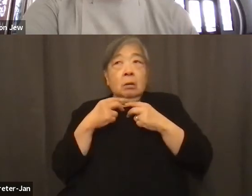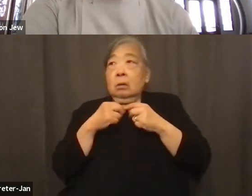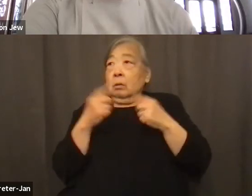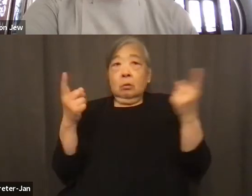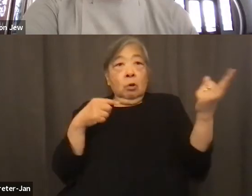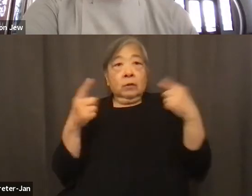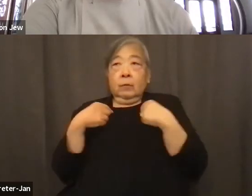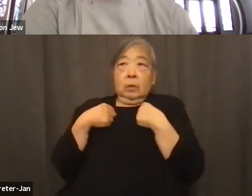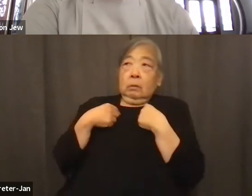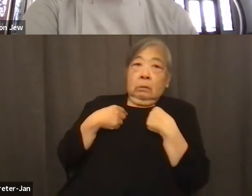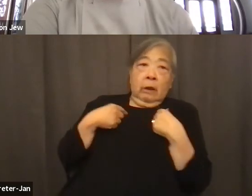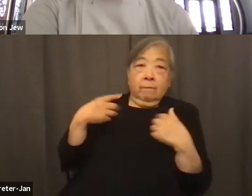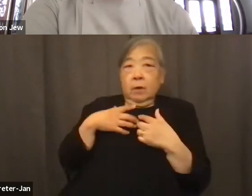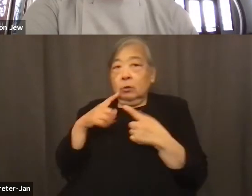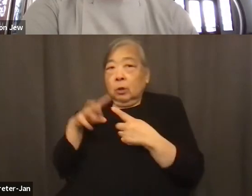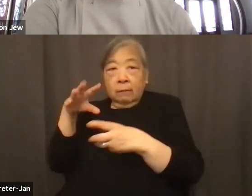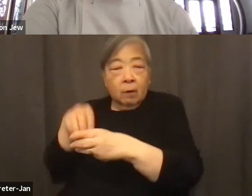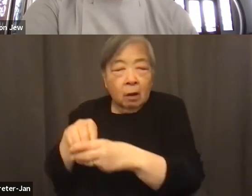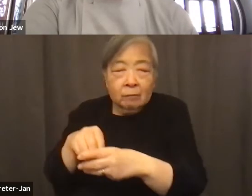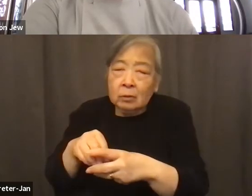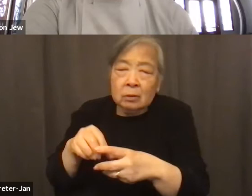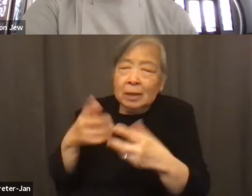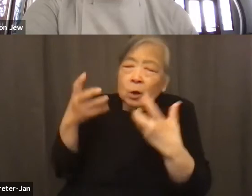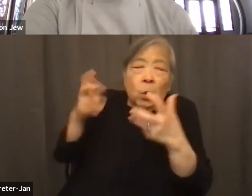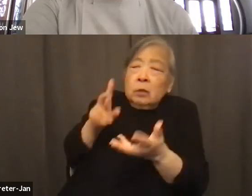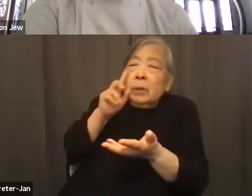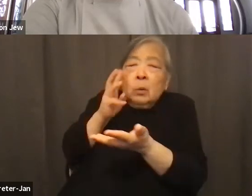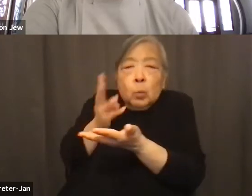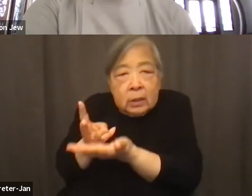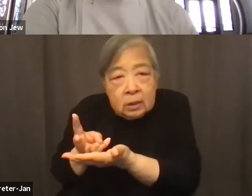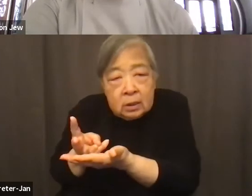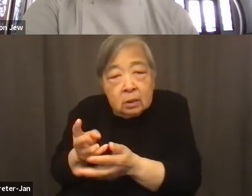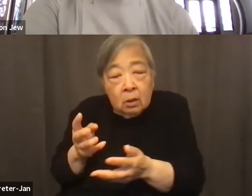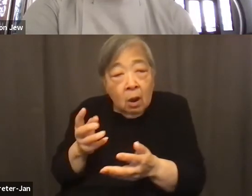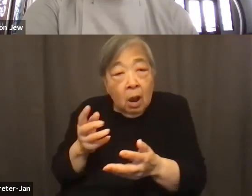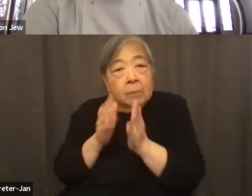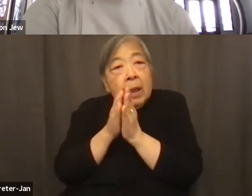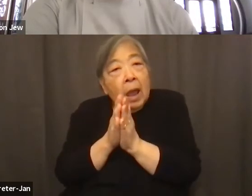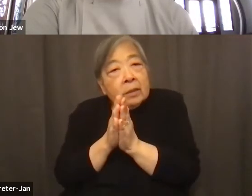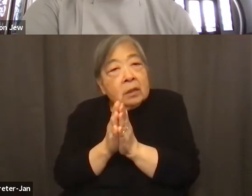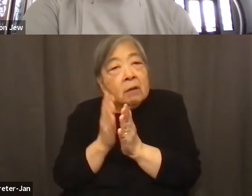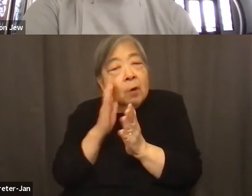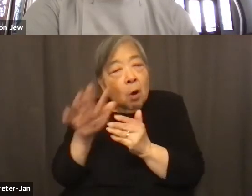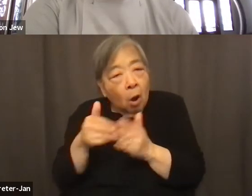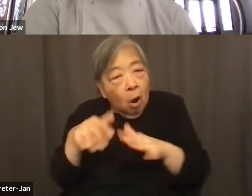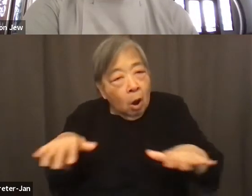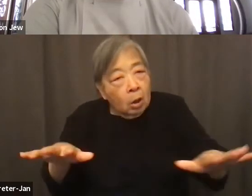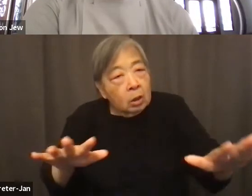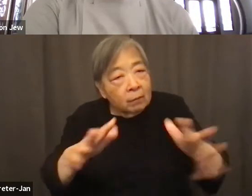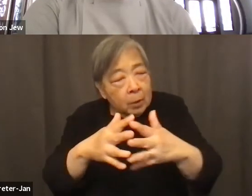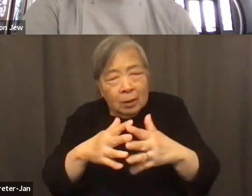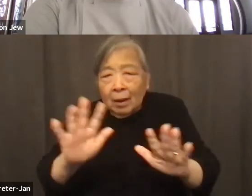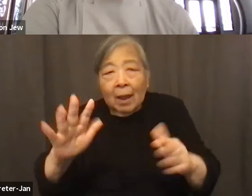And so this is a very, very serious. So I'm pleading to rest of America, have no fear.